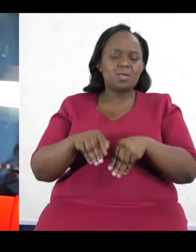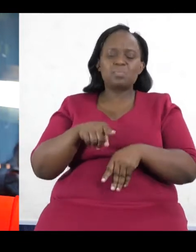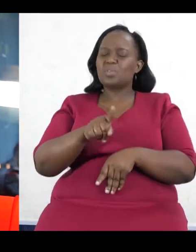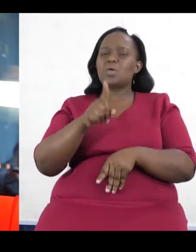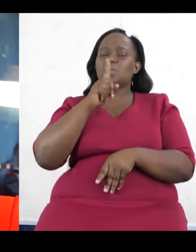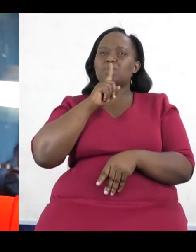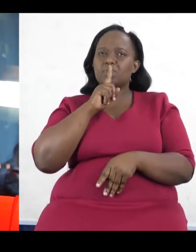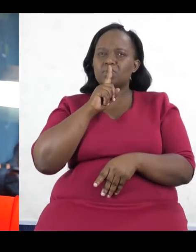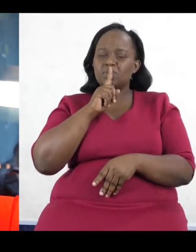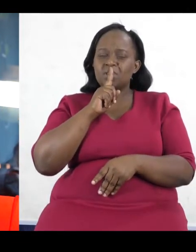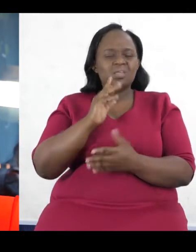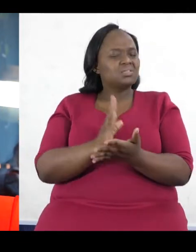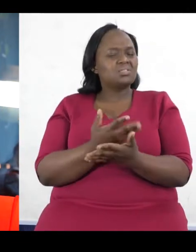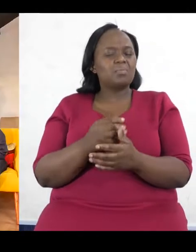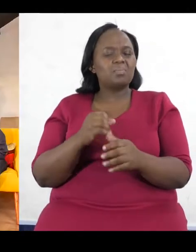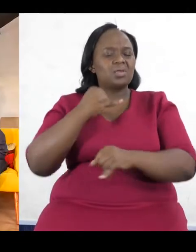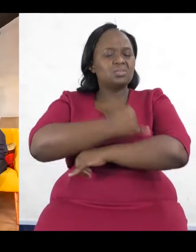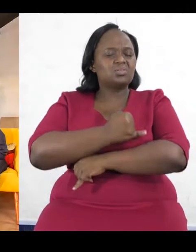what do you think their role is?